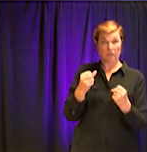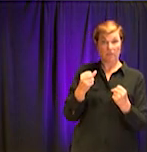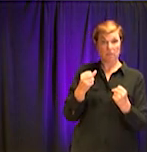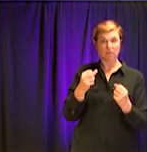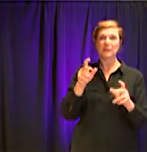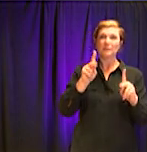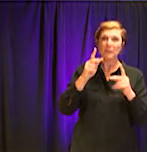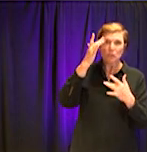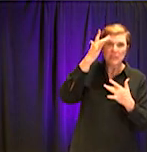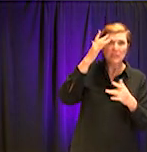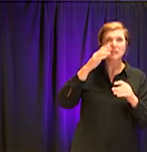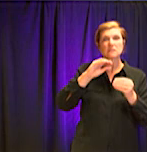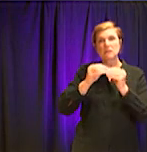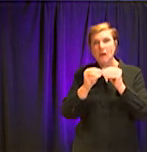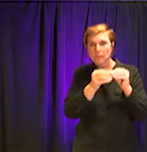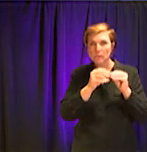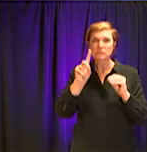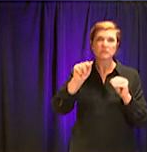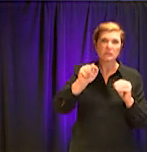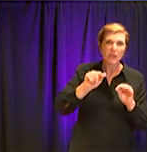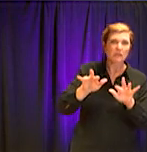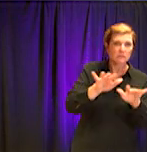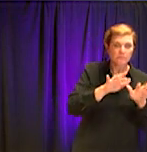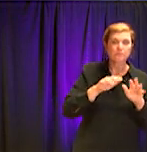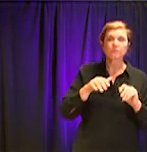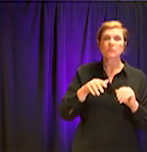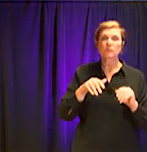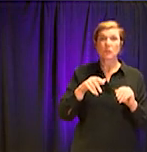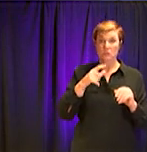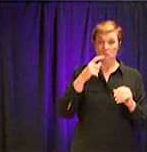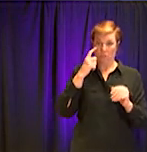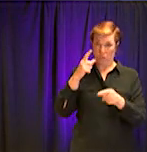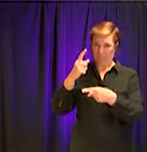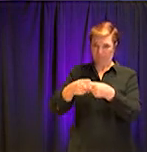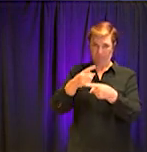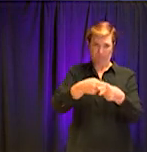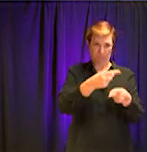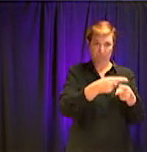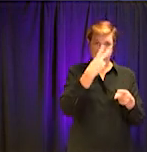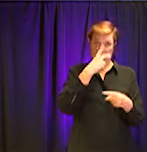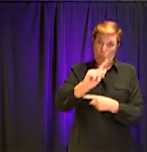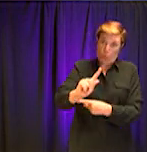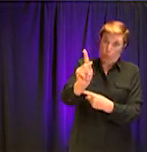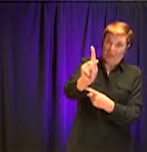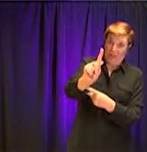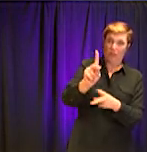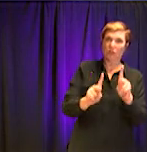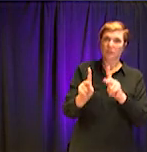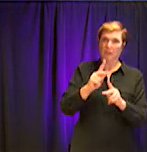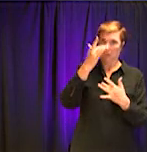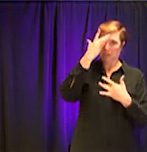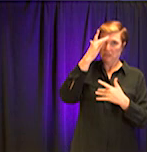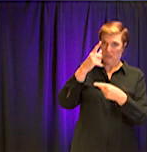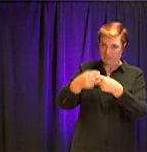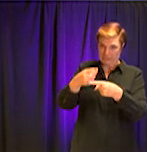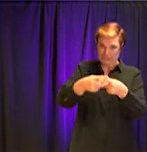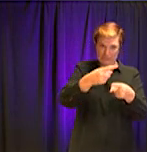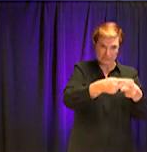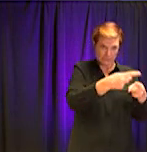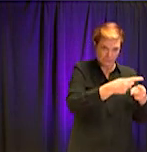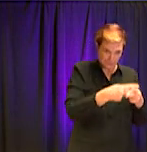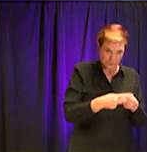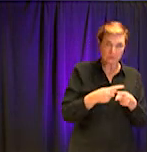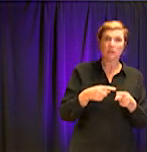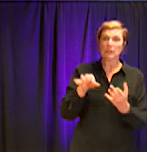uh, prevalence of disease in the community, um, is, is important to understand when you get to that peak and, and, you when you start